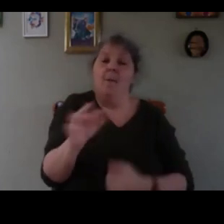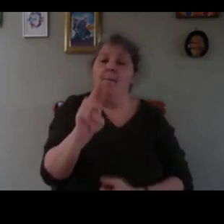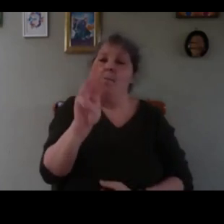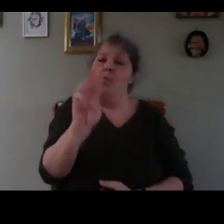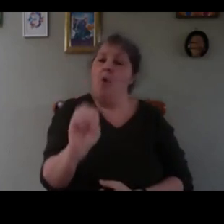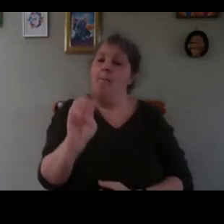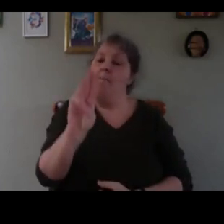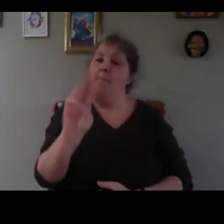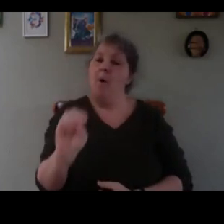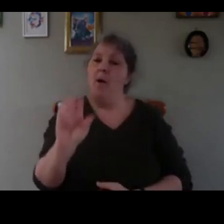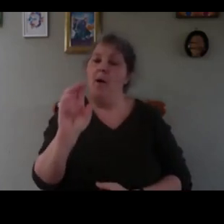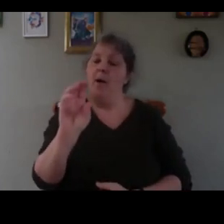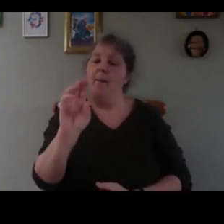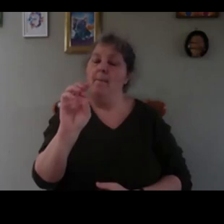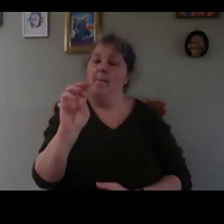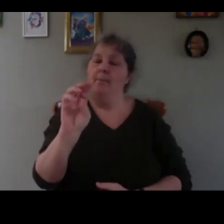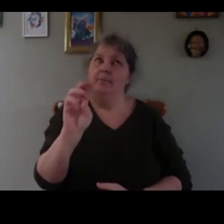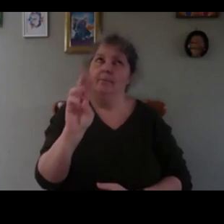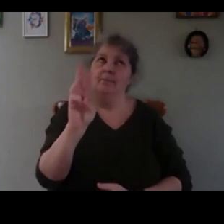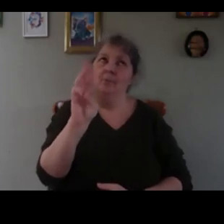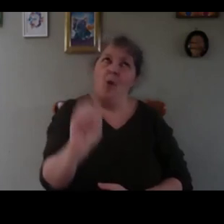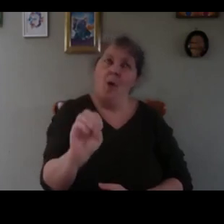this is another